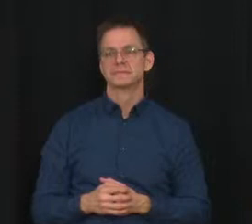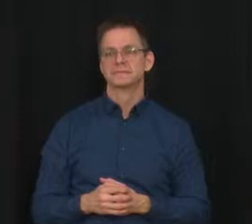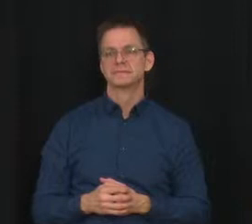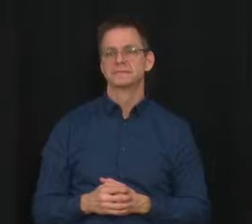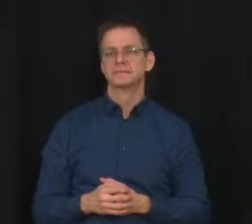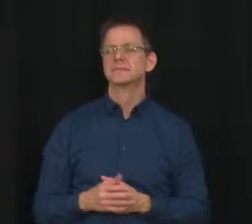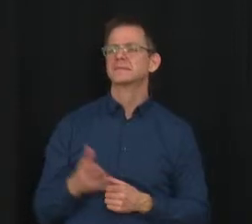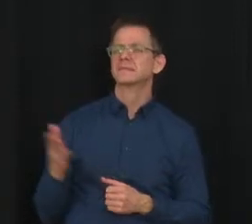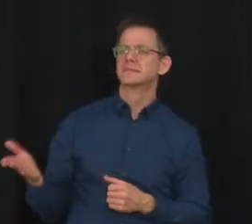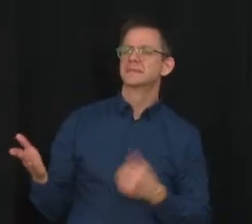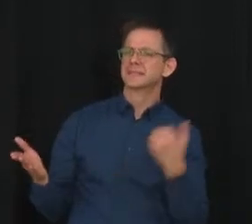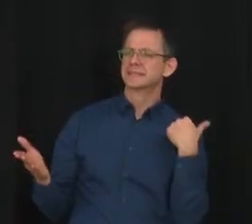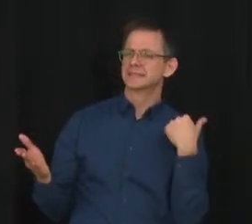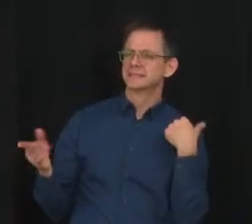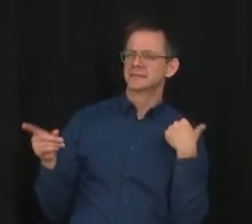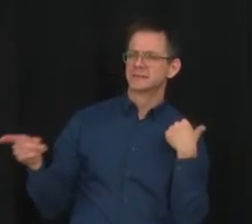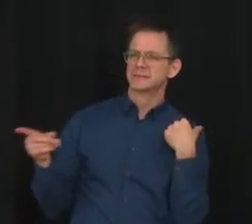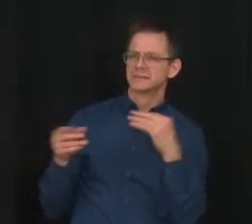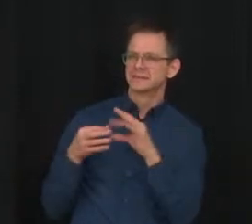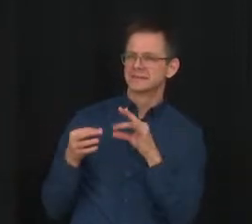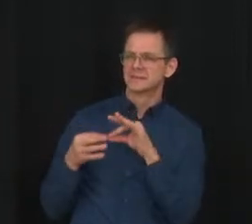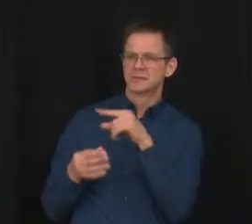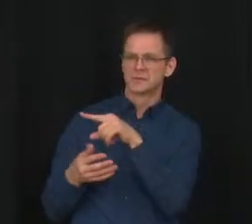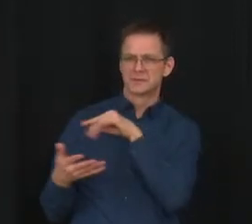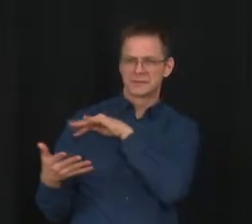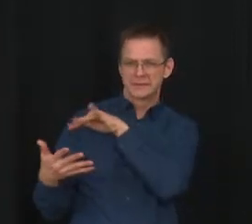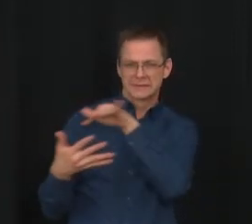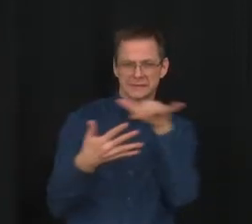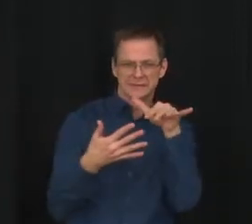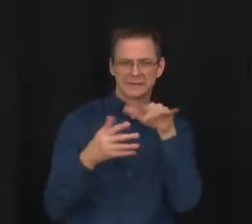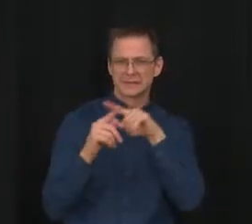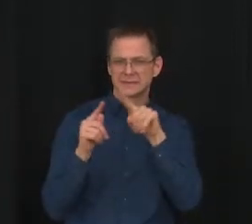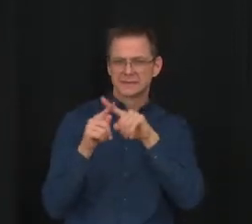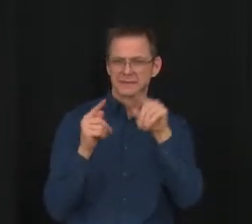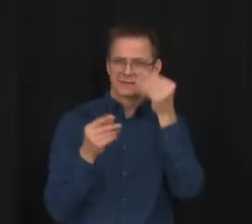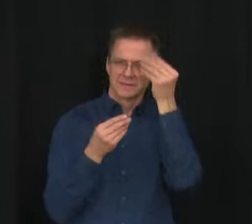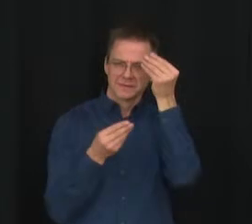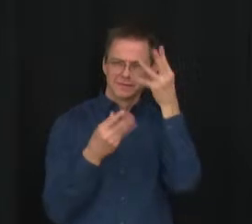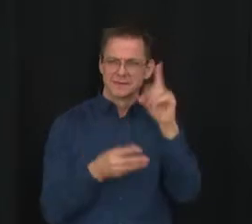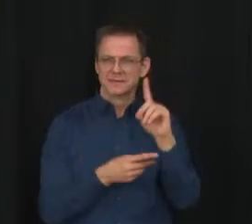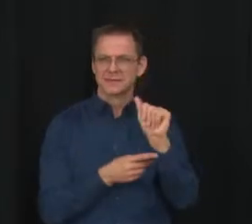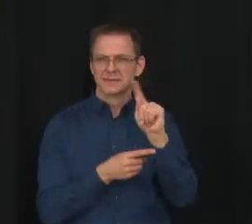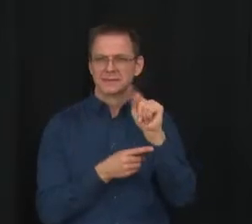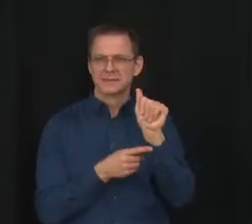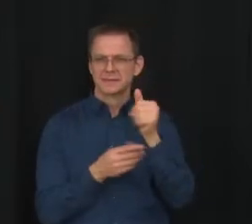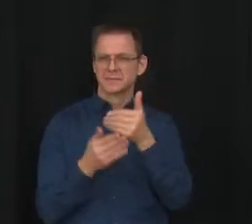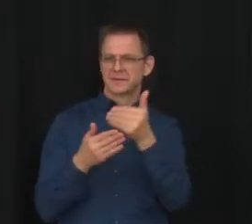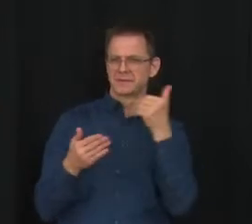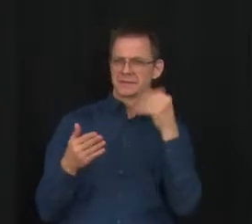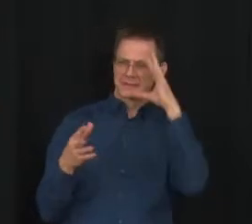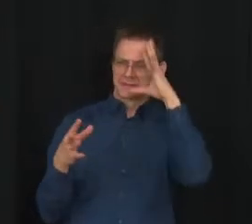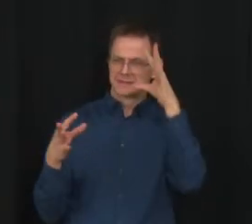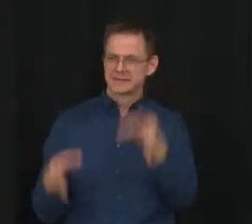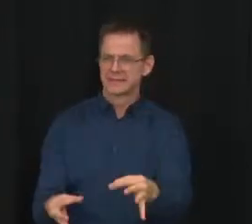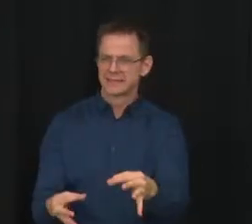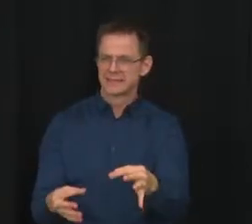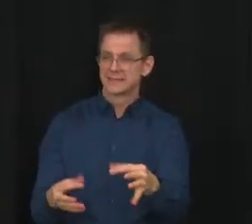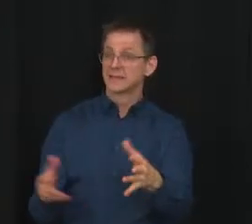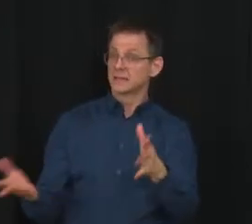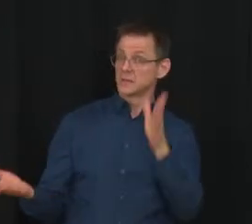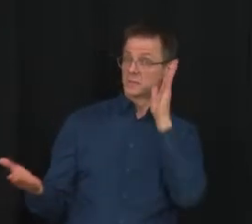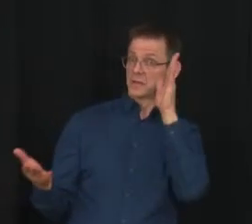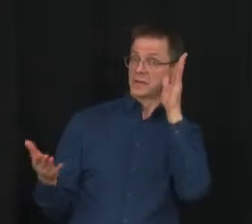you specifically point to and explain what that data was? What it showed? And will it be publicly released so that everyone can take a look at it?